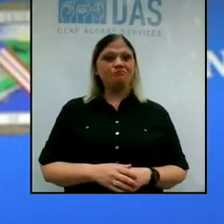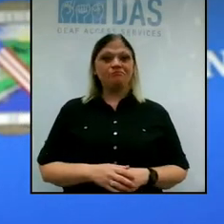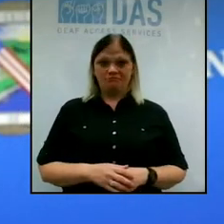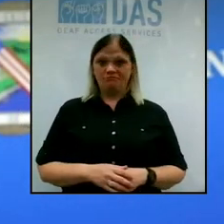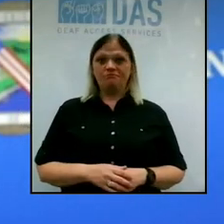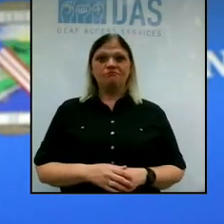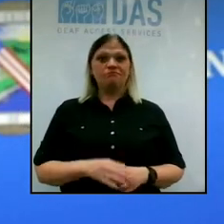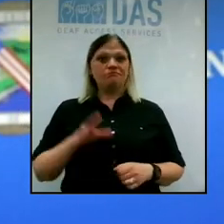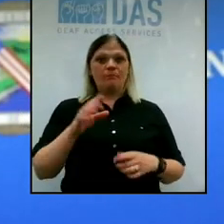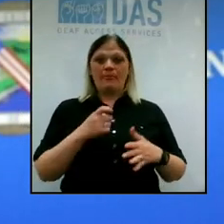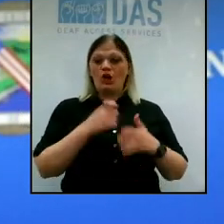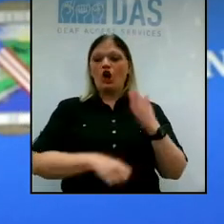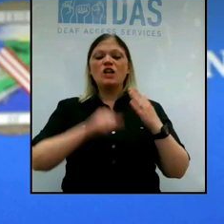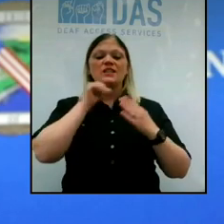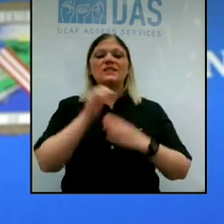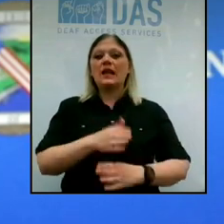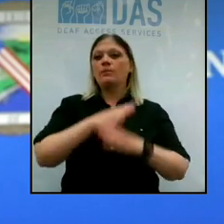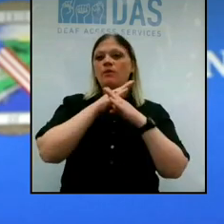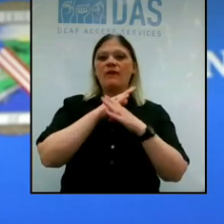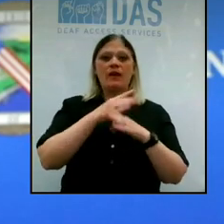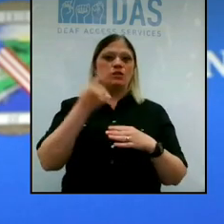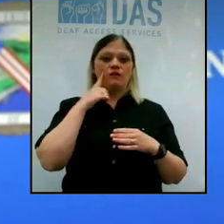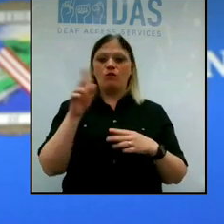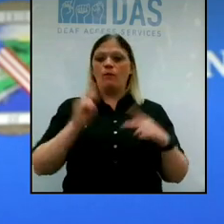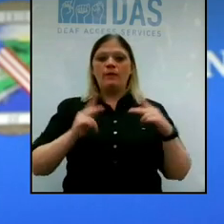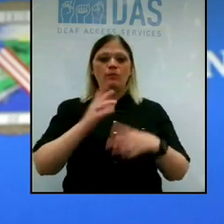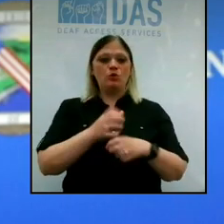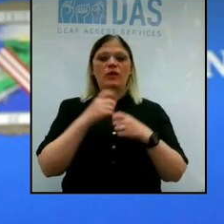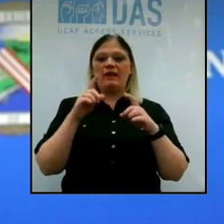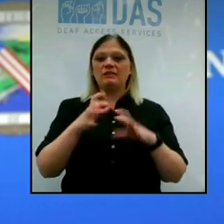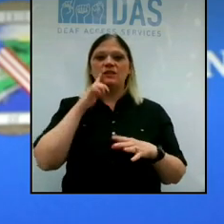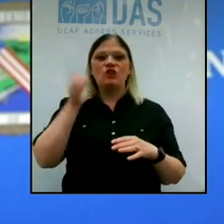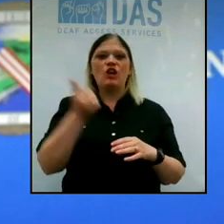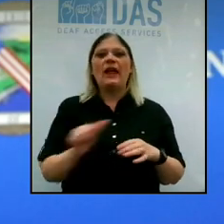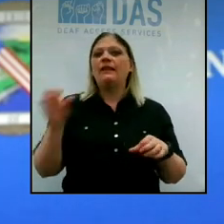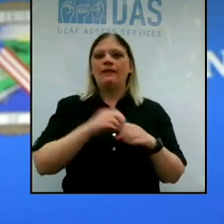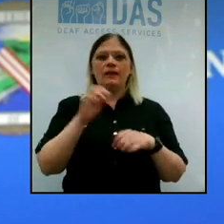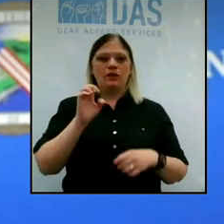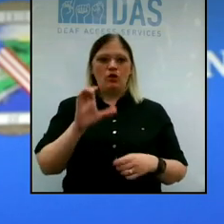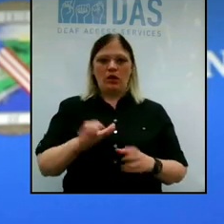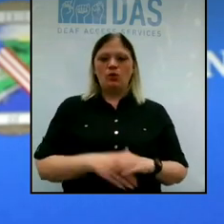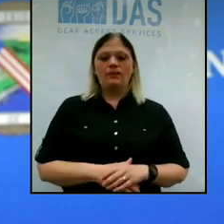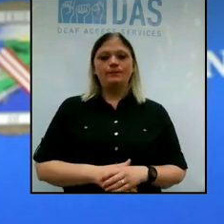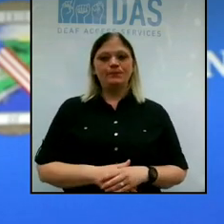should not be a barrier for people getting tested for anything in Erie County.